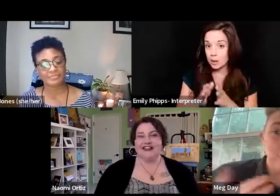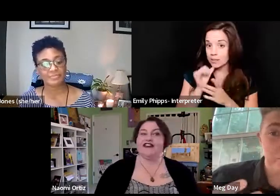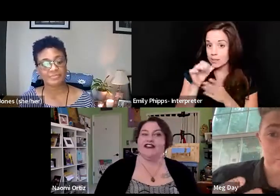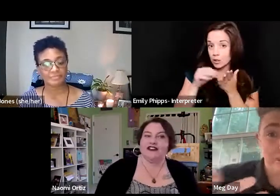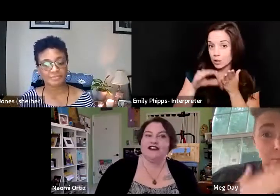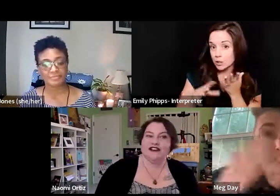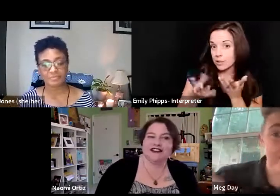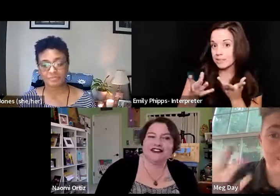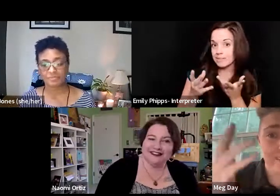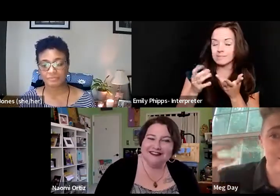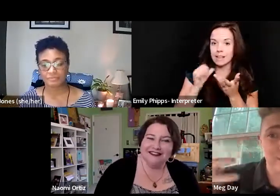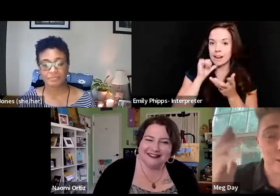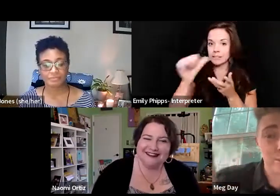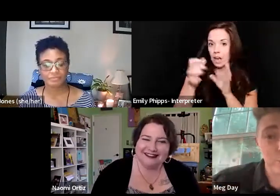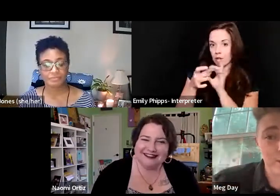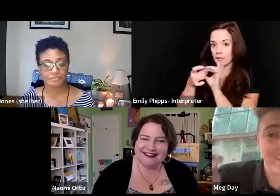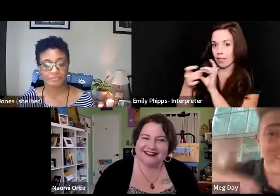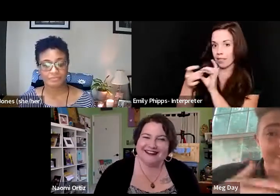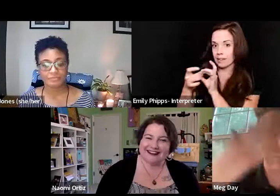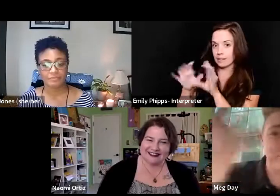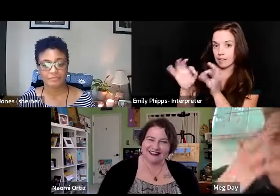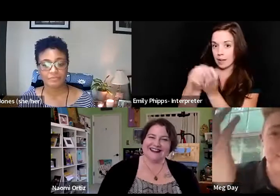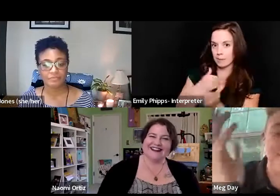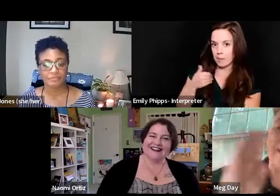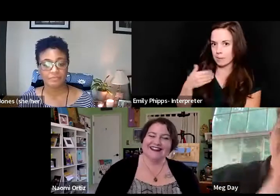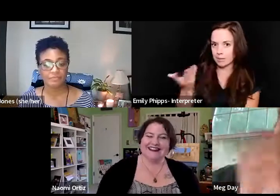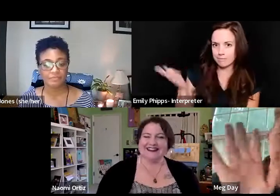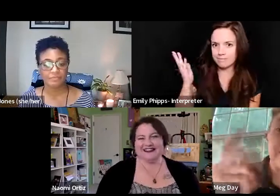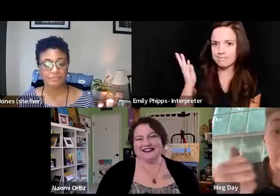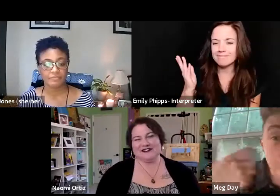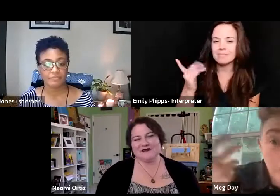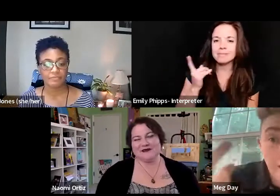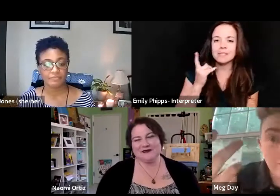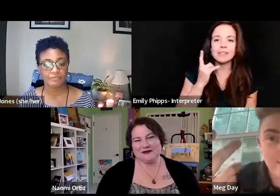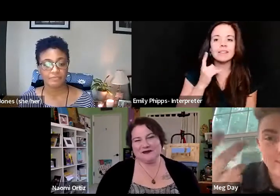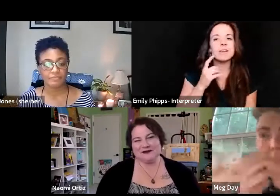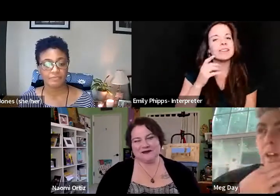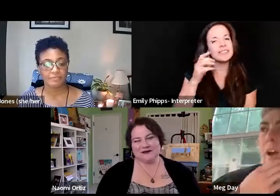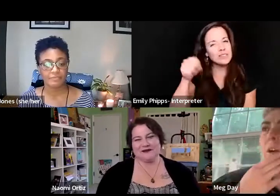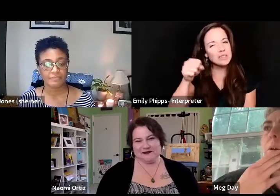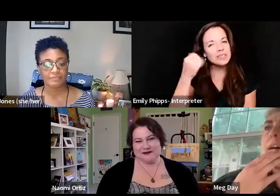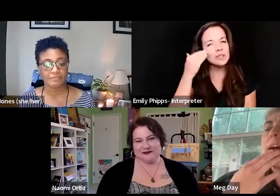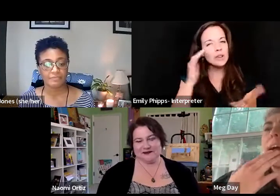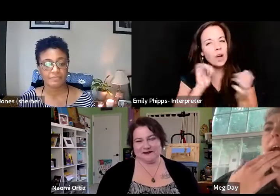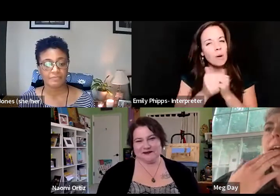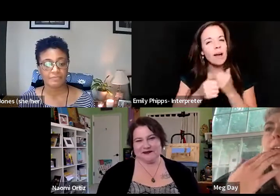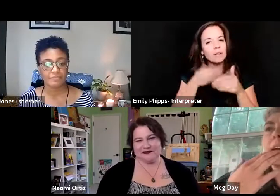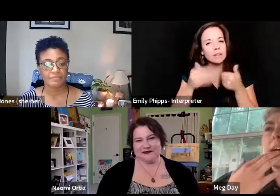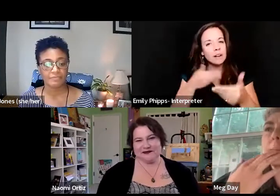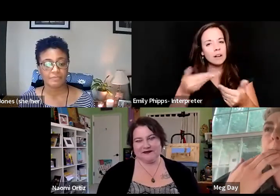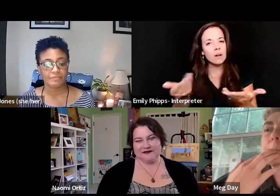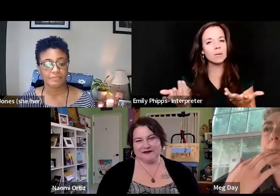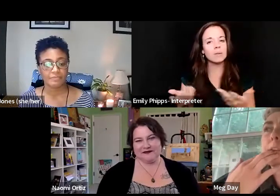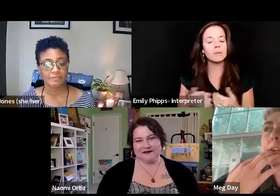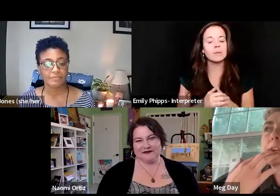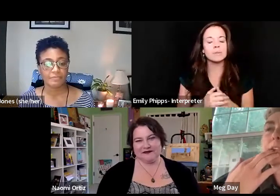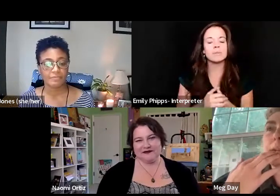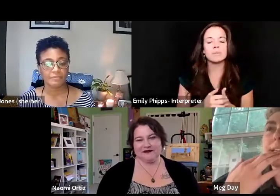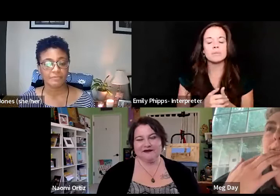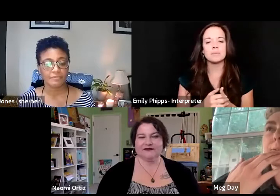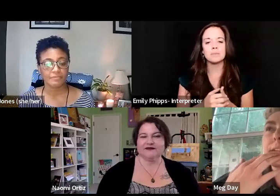and the interpreter is not related to, you know, the organizer for, you know, how things can go. And, um,